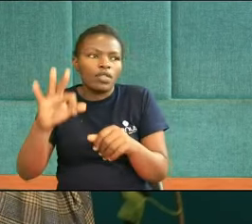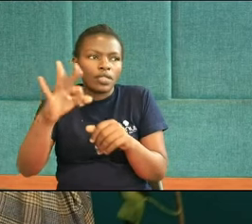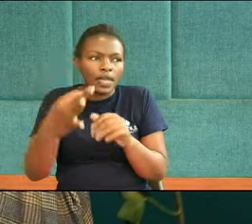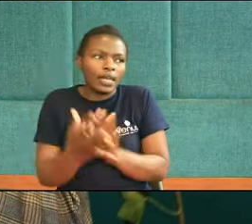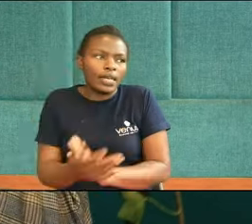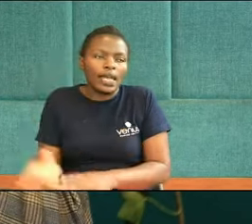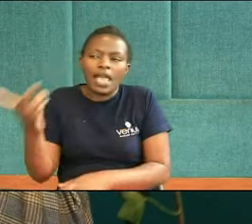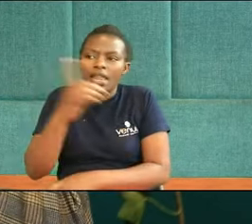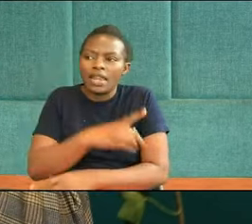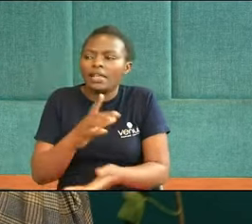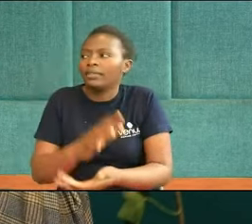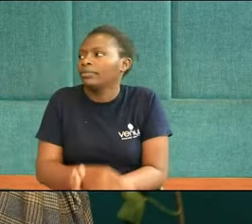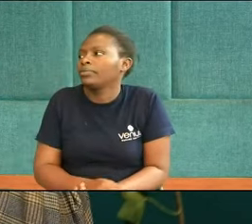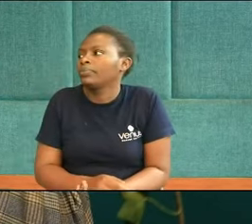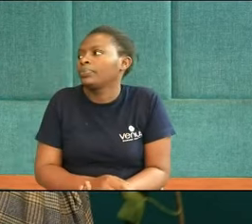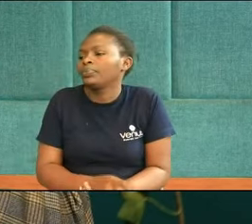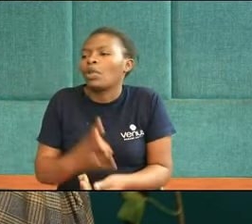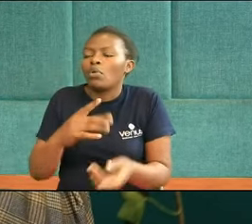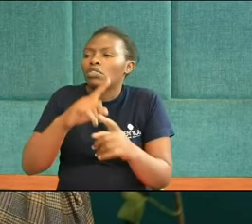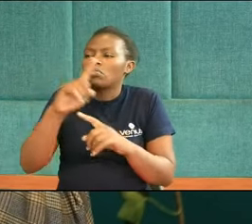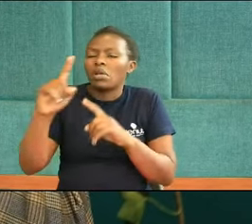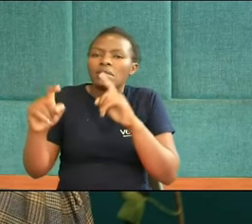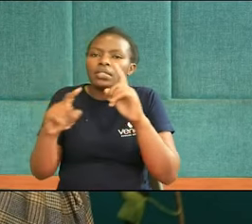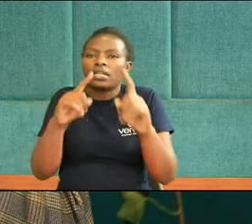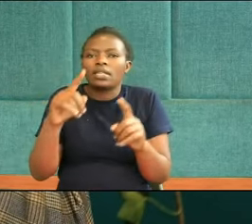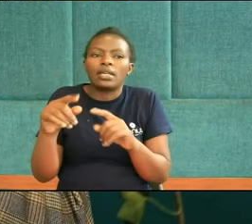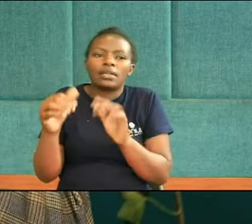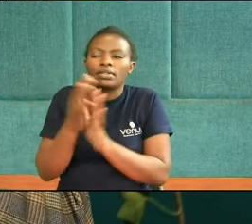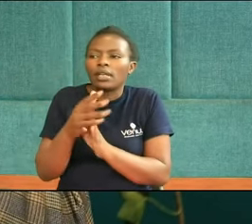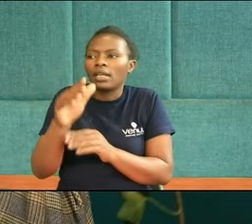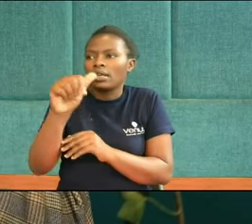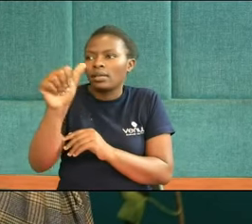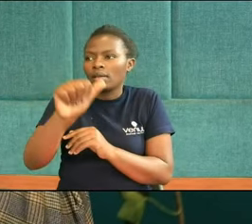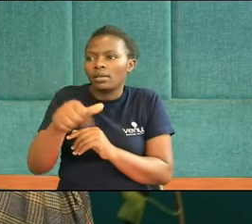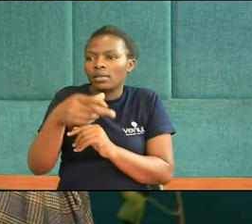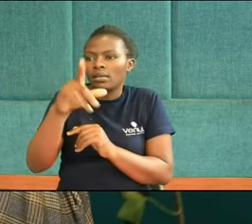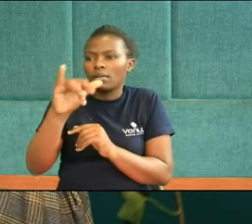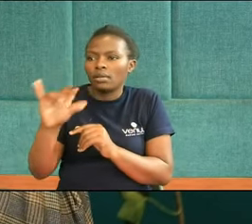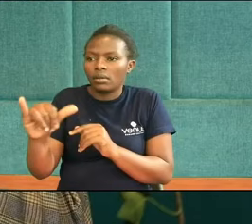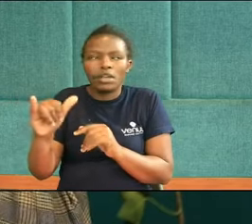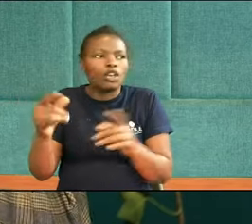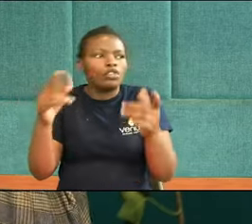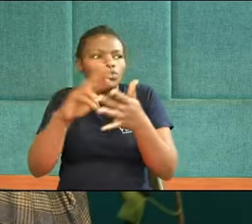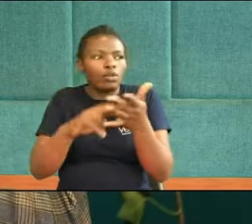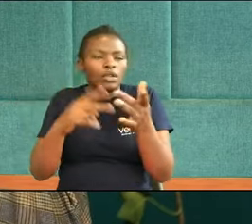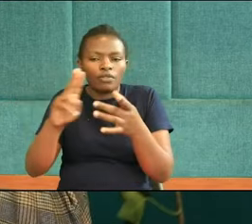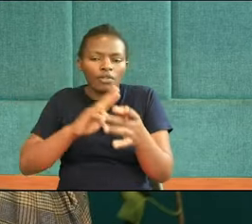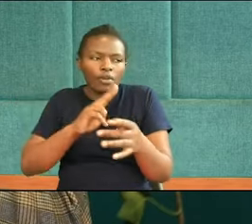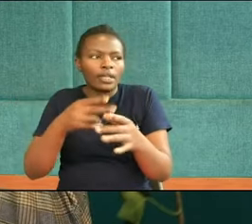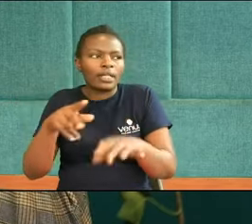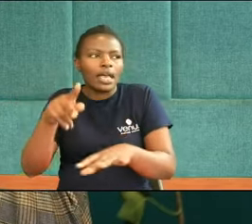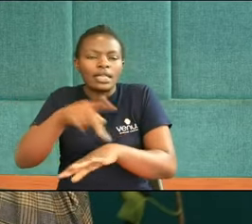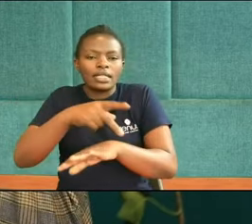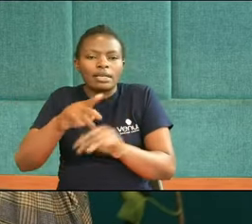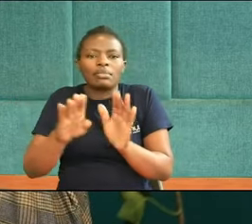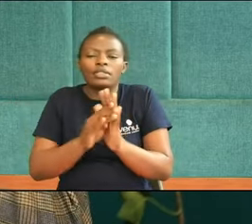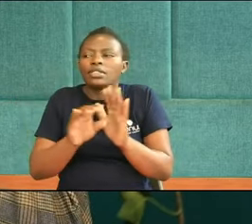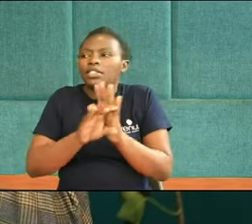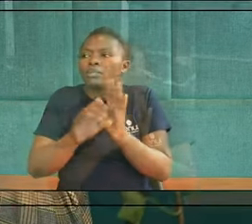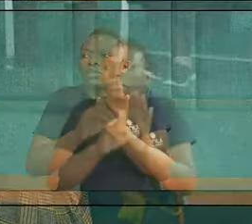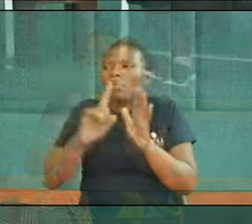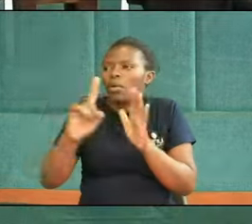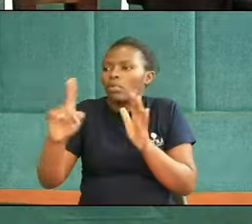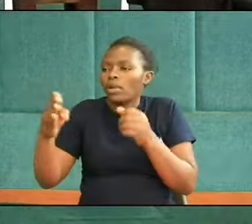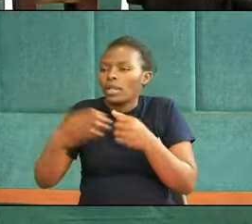part I'll just ask Ashley Perhaps maybe you could Read for us The book of Psalms 119 Verse 105 And then Yeah Psalms